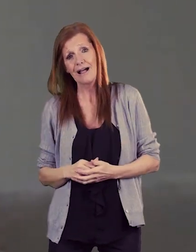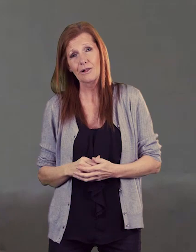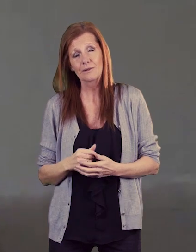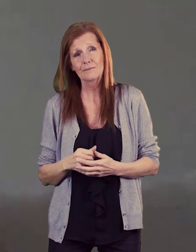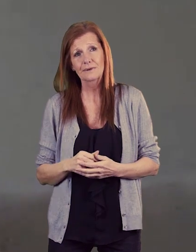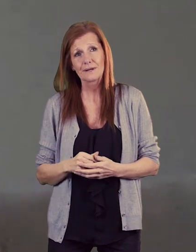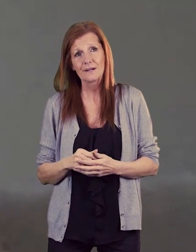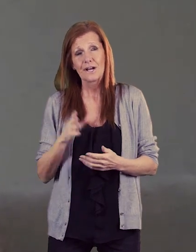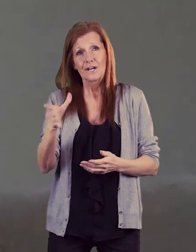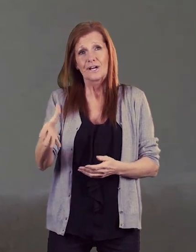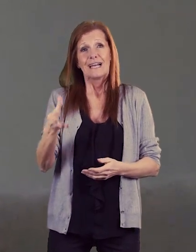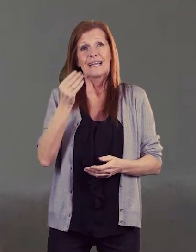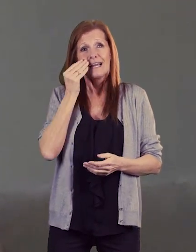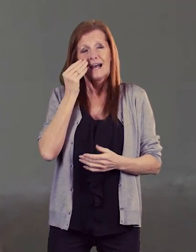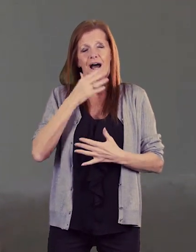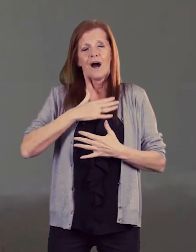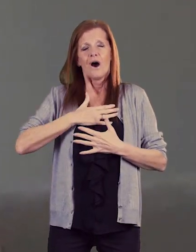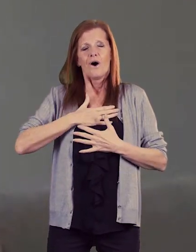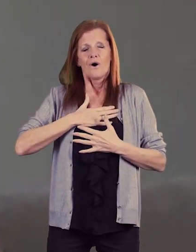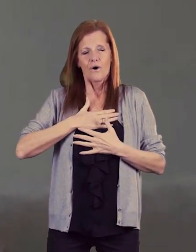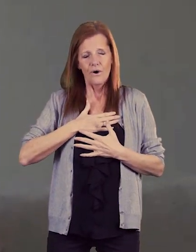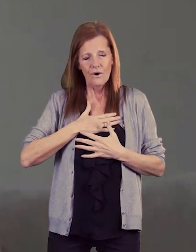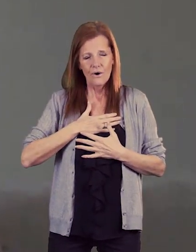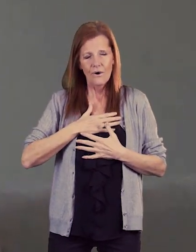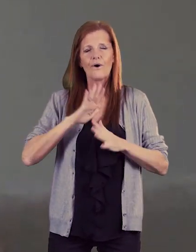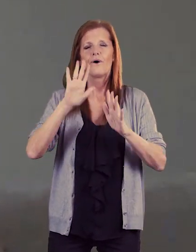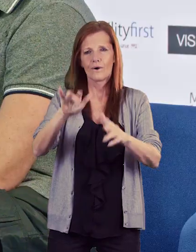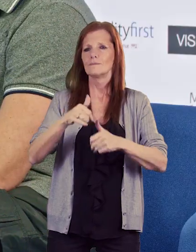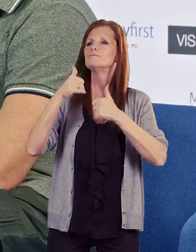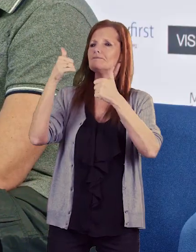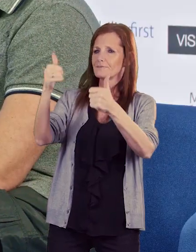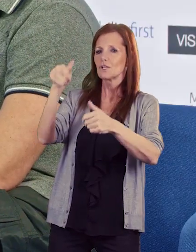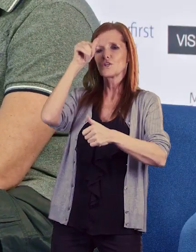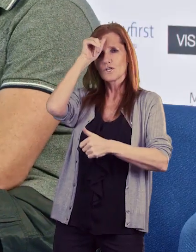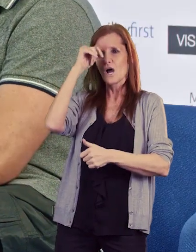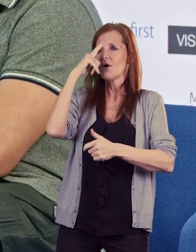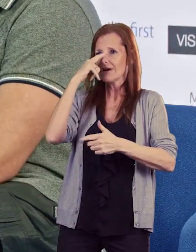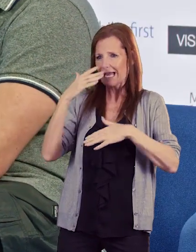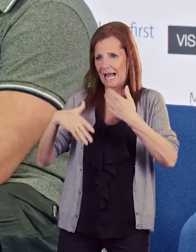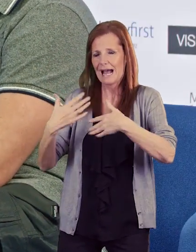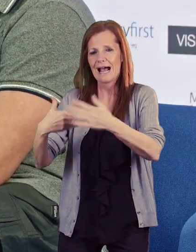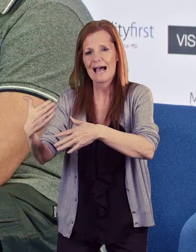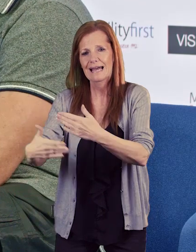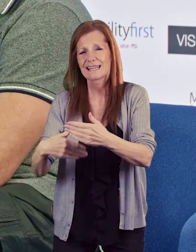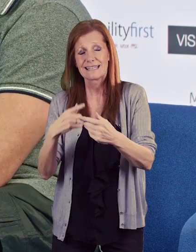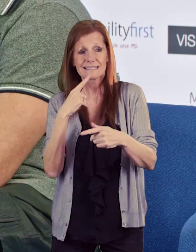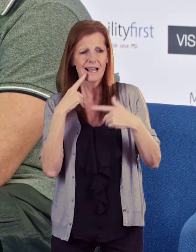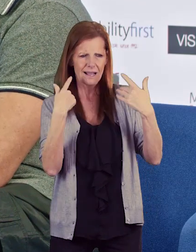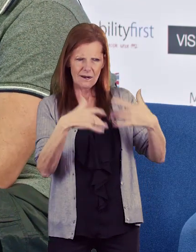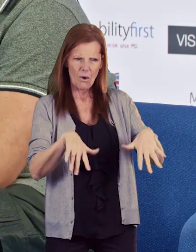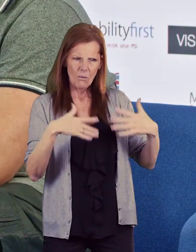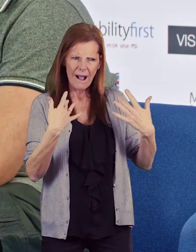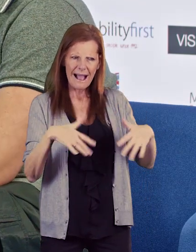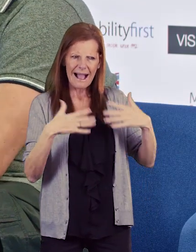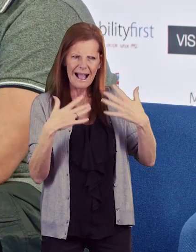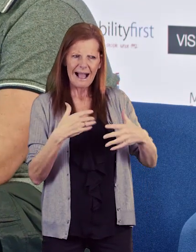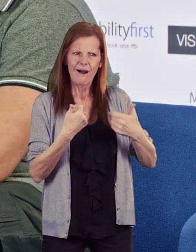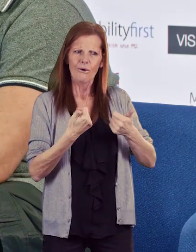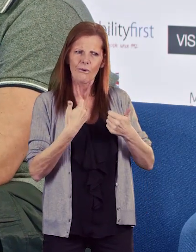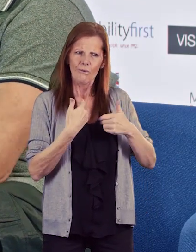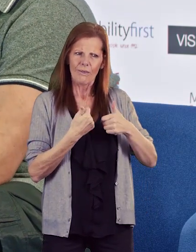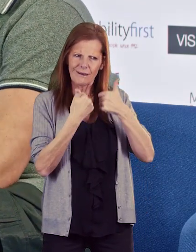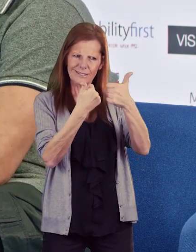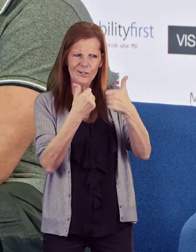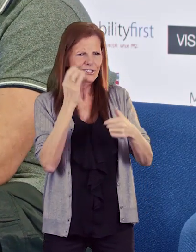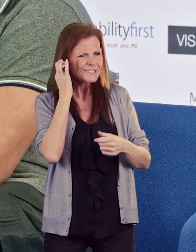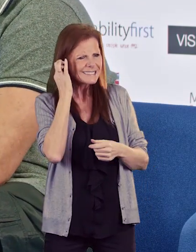when you hear that you know you found some way you can start your journey that is an amazing top tip there Steph and I'd just like to say